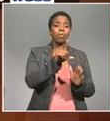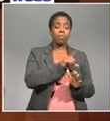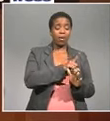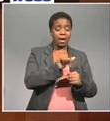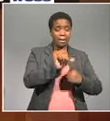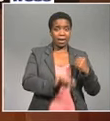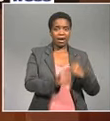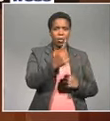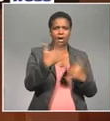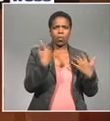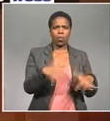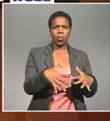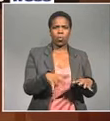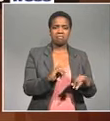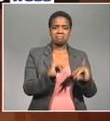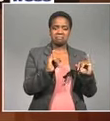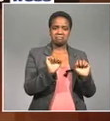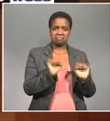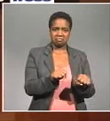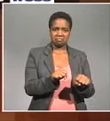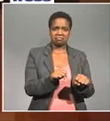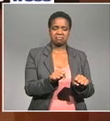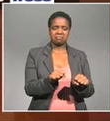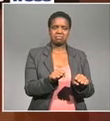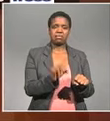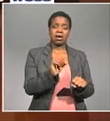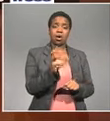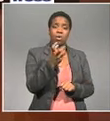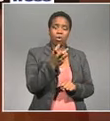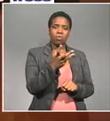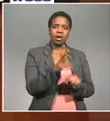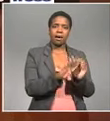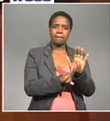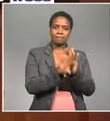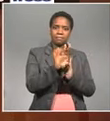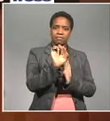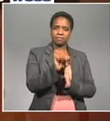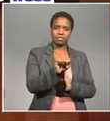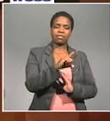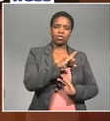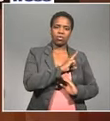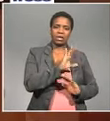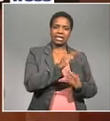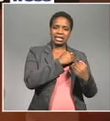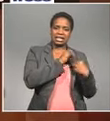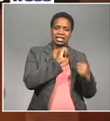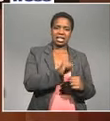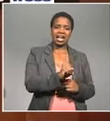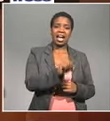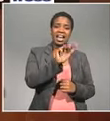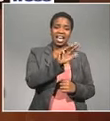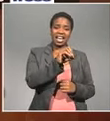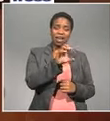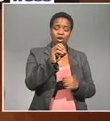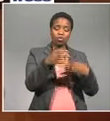biggest January gain on record Gold was also up As it remains the safe haven asset While platinum remains below